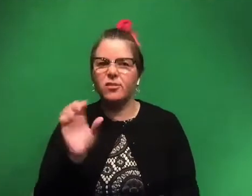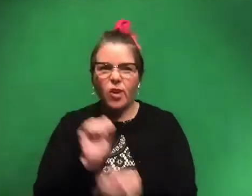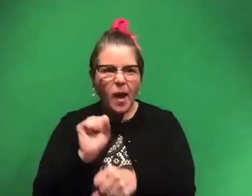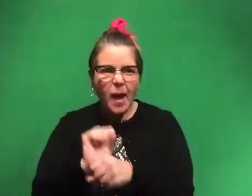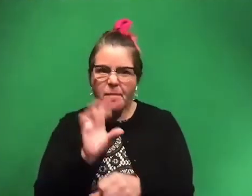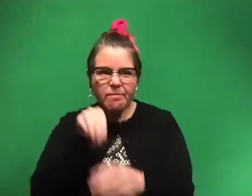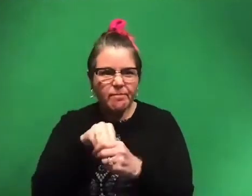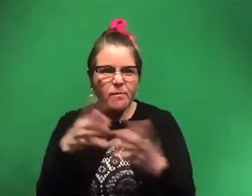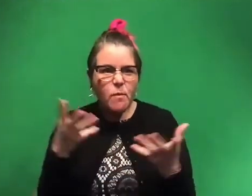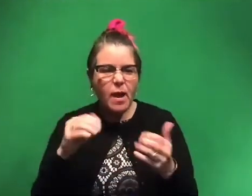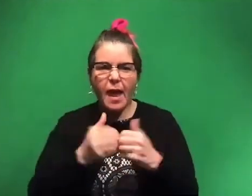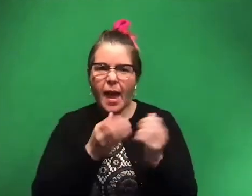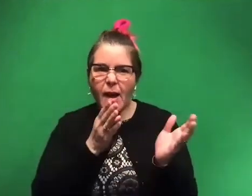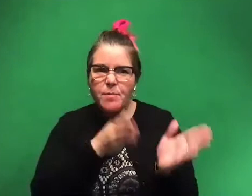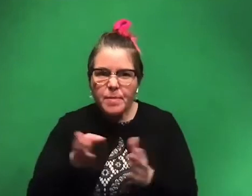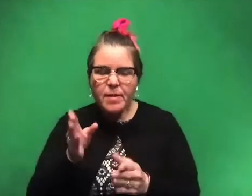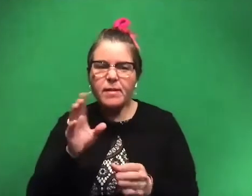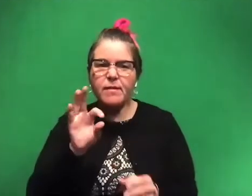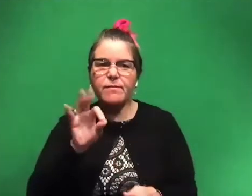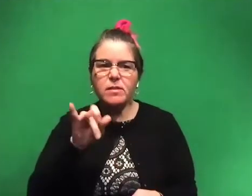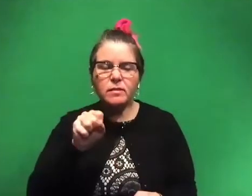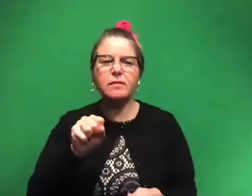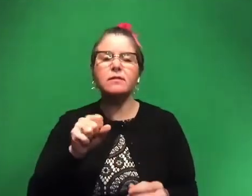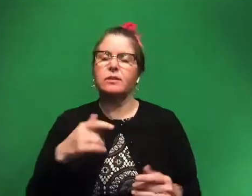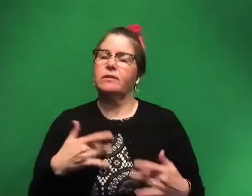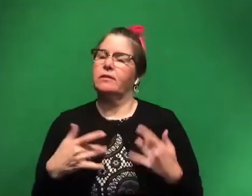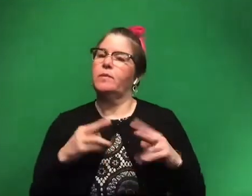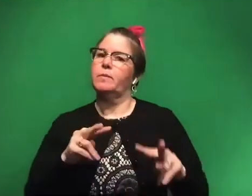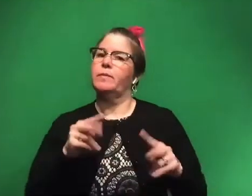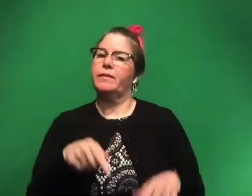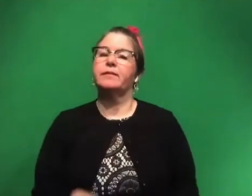and how you can prepare fossils and we're super, super excited. So